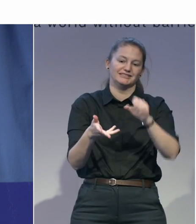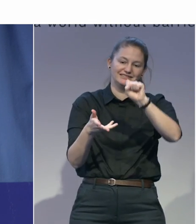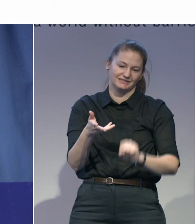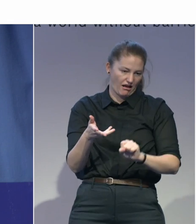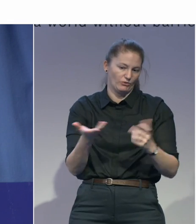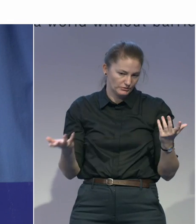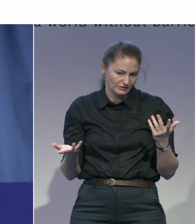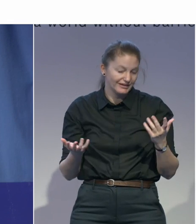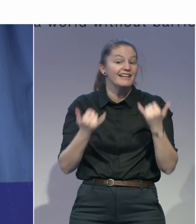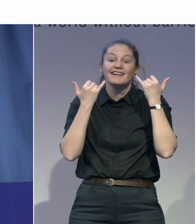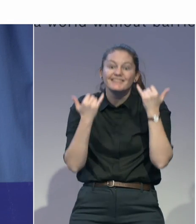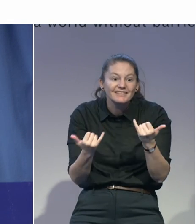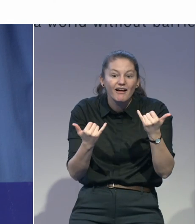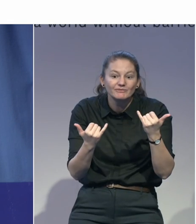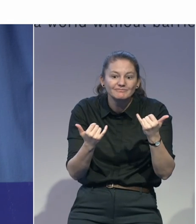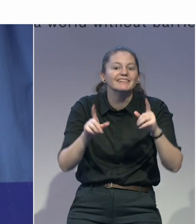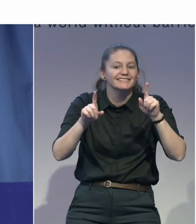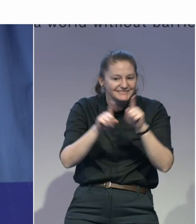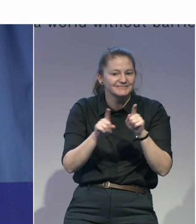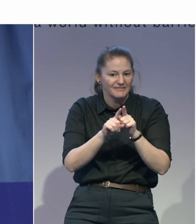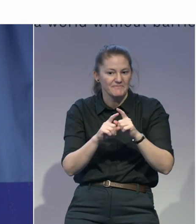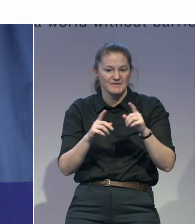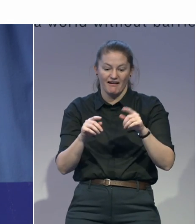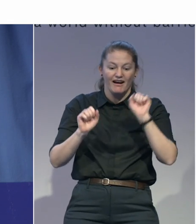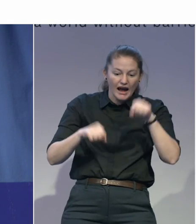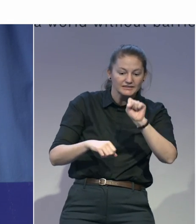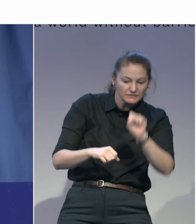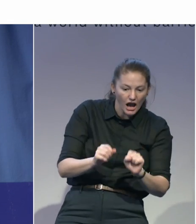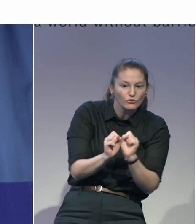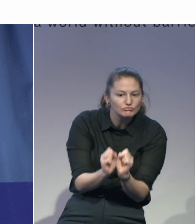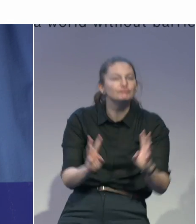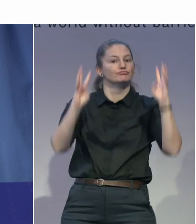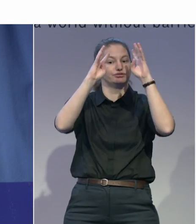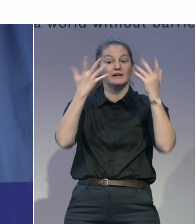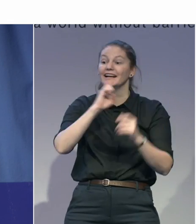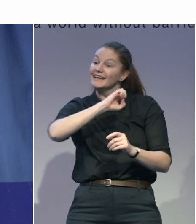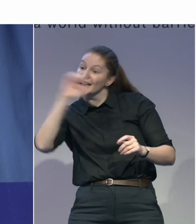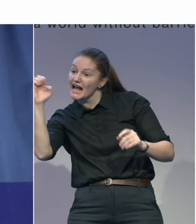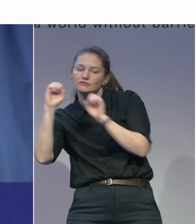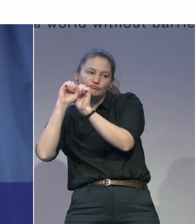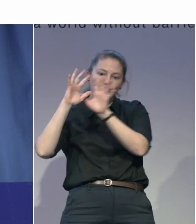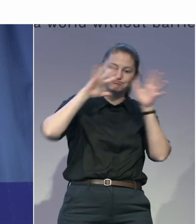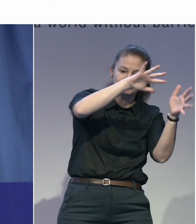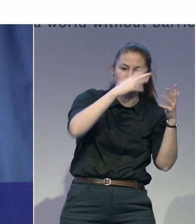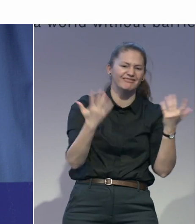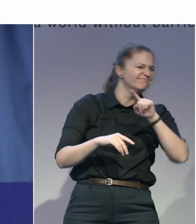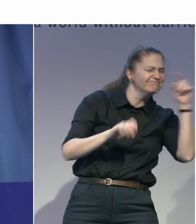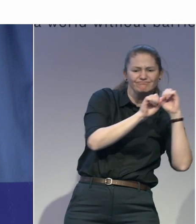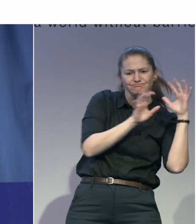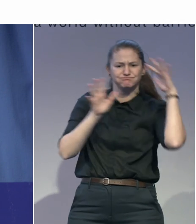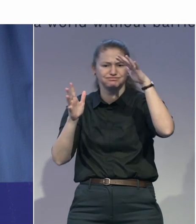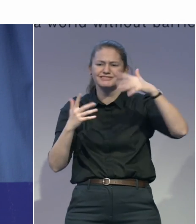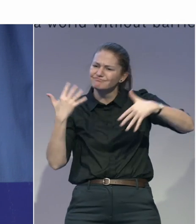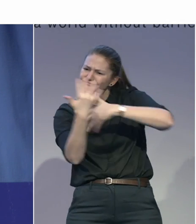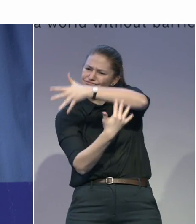to offer to the west and vice versa. And the more we merge, the more we realize that solutions are not just